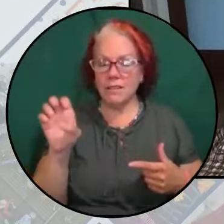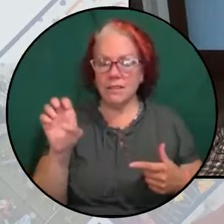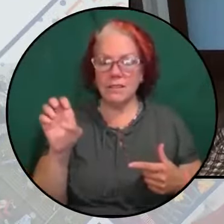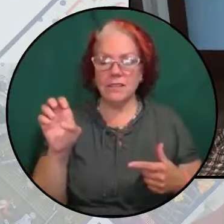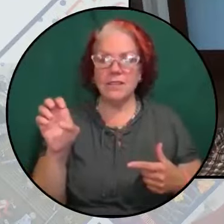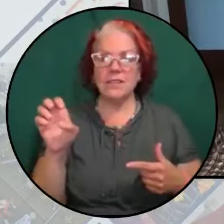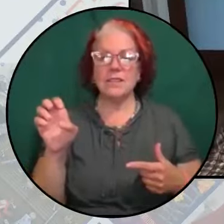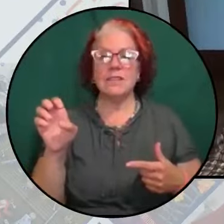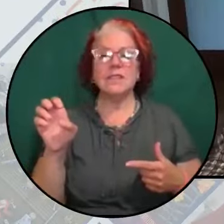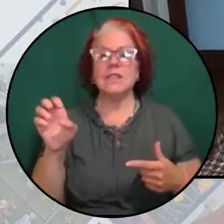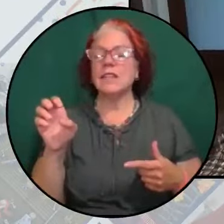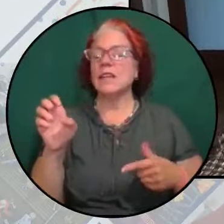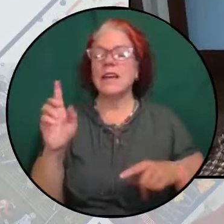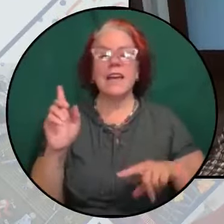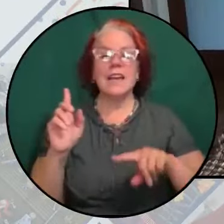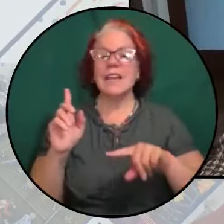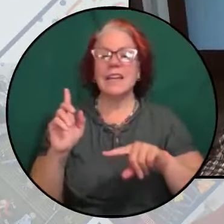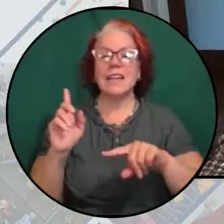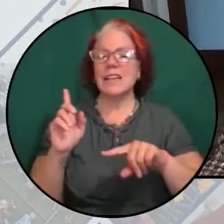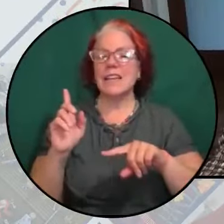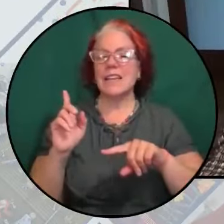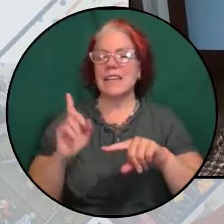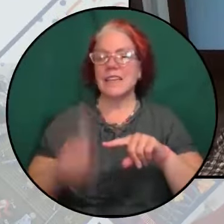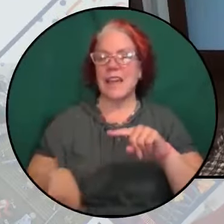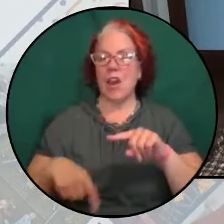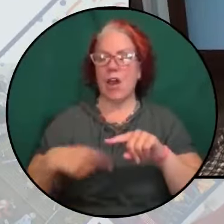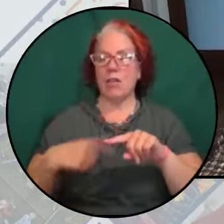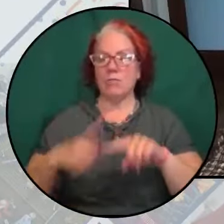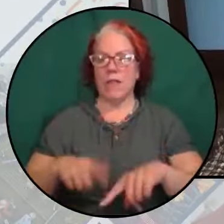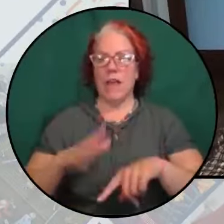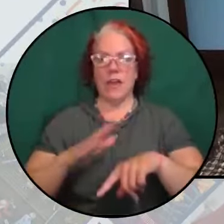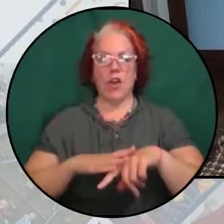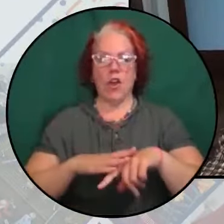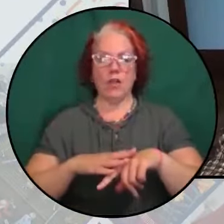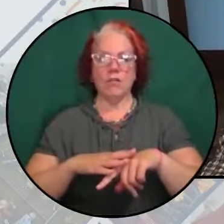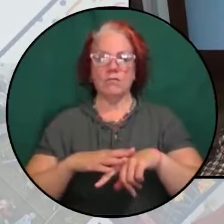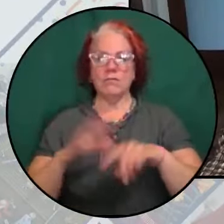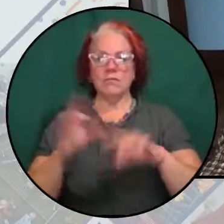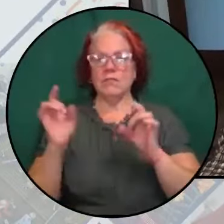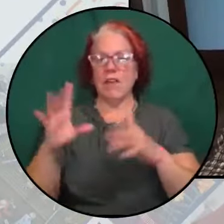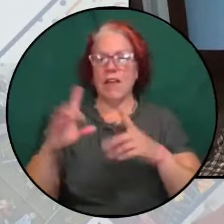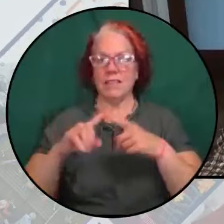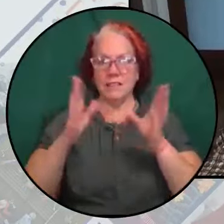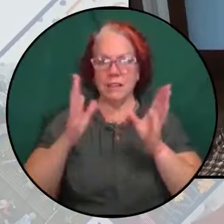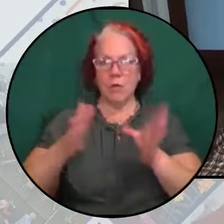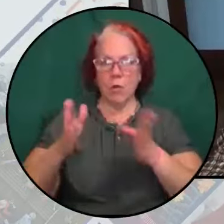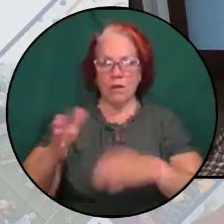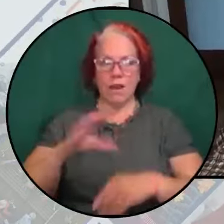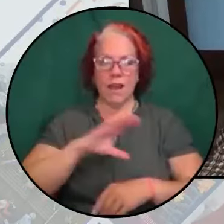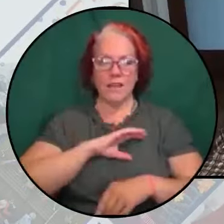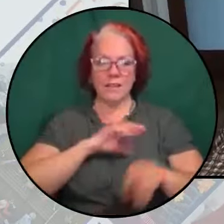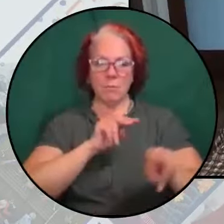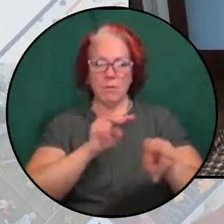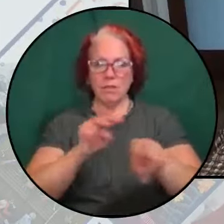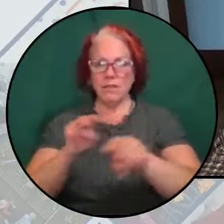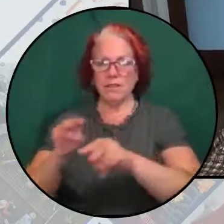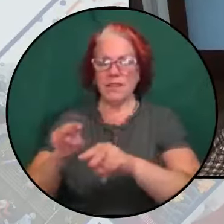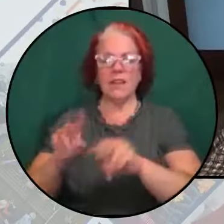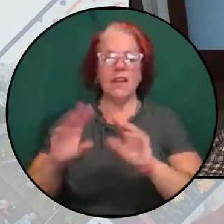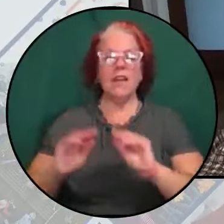cannot rely on the violence of organizing policing, which clearly